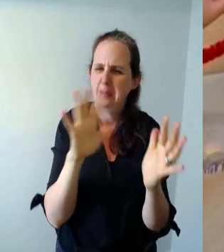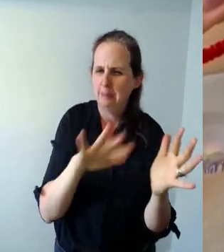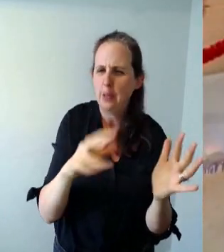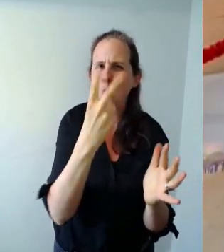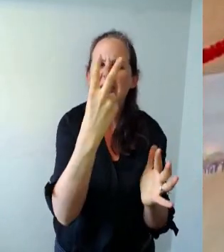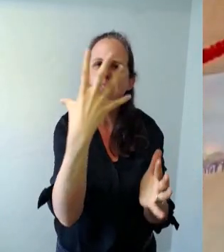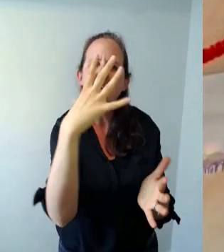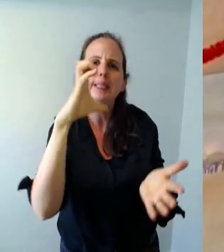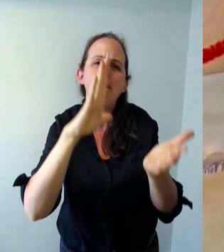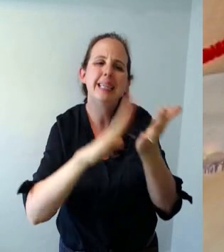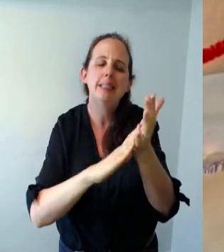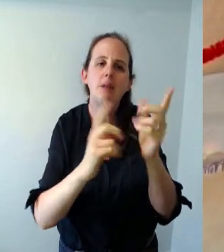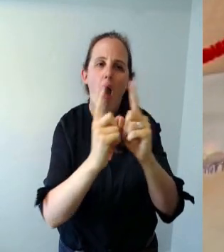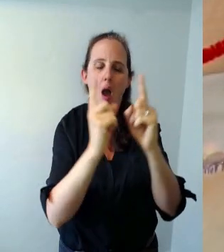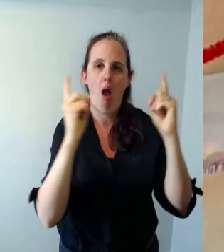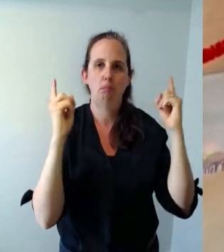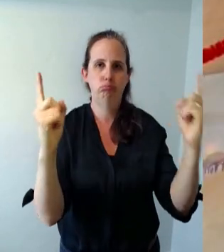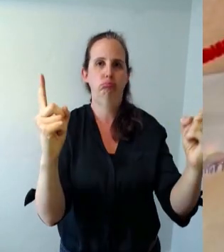in length